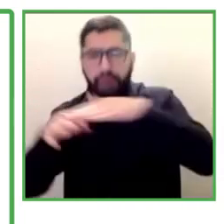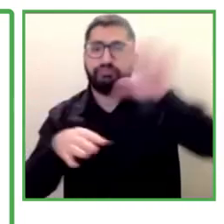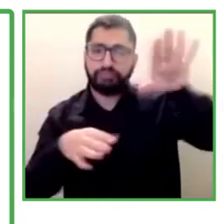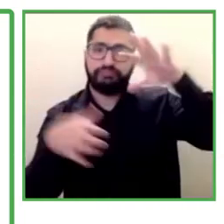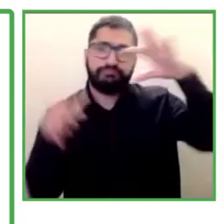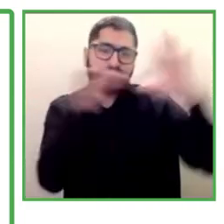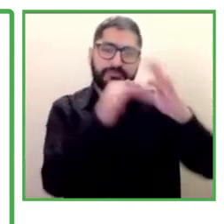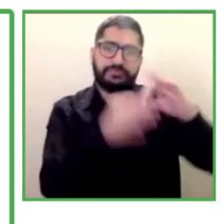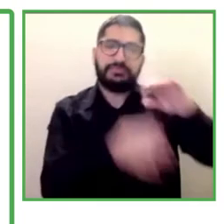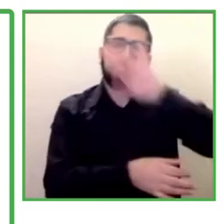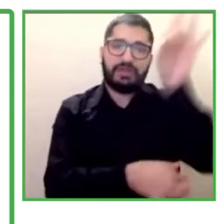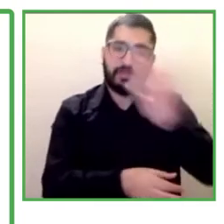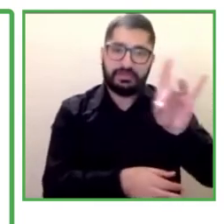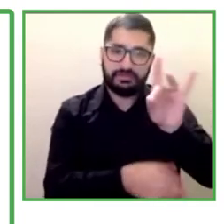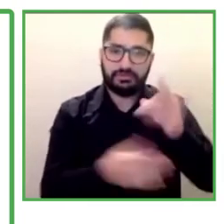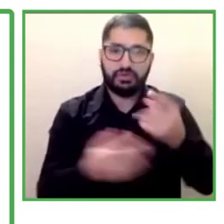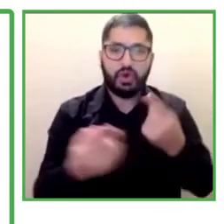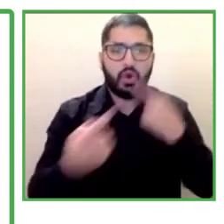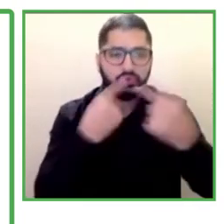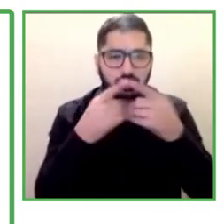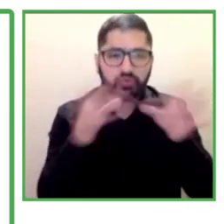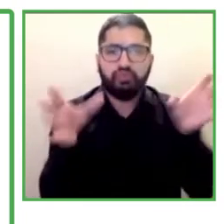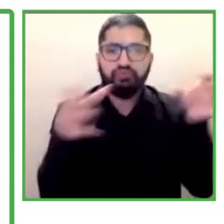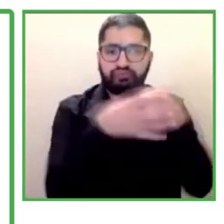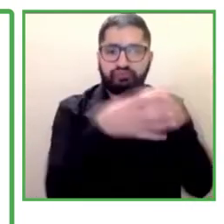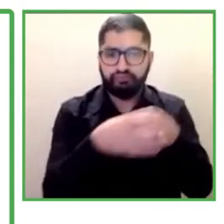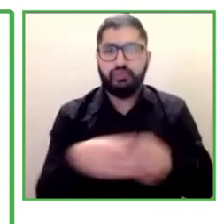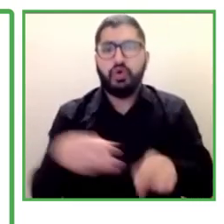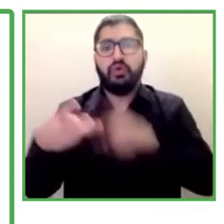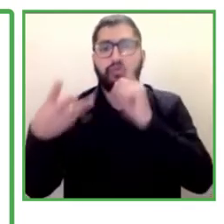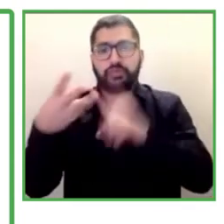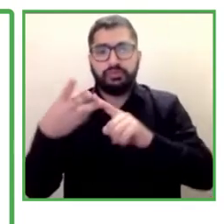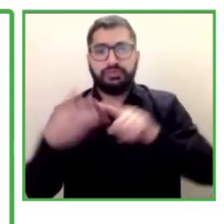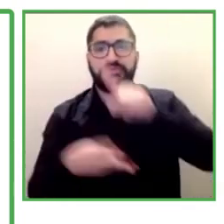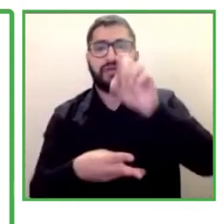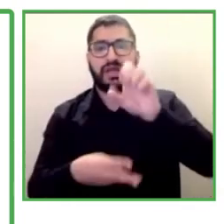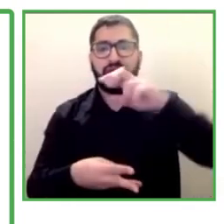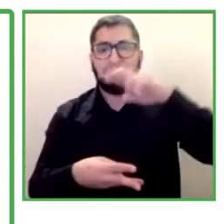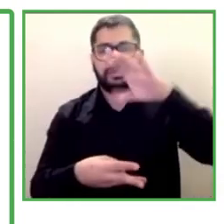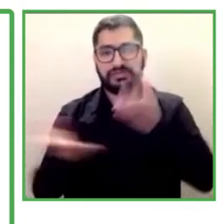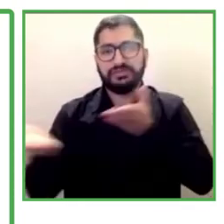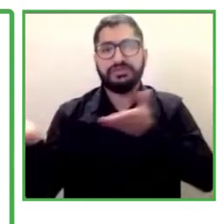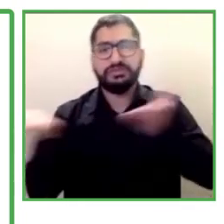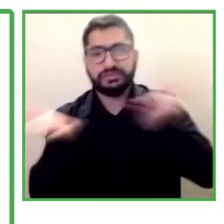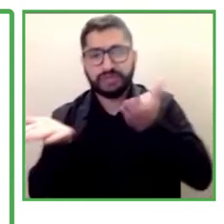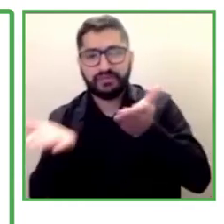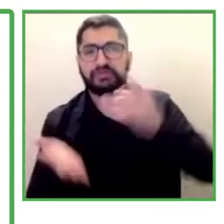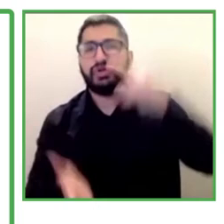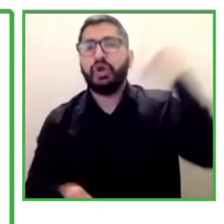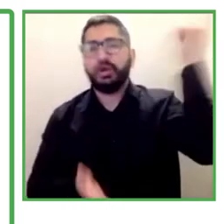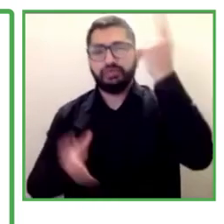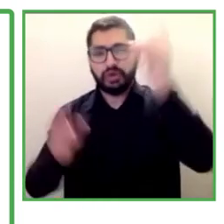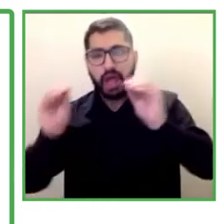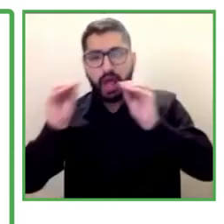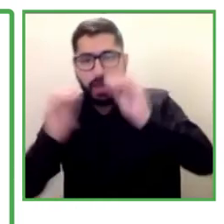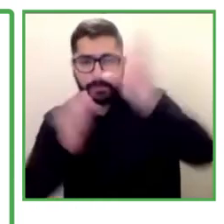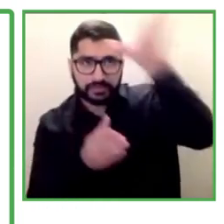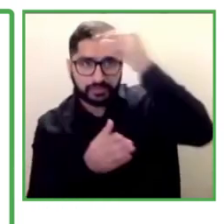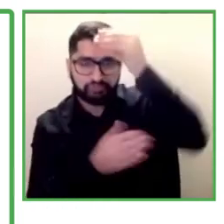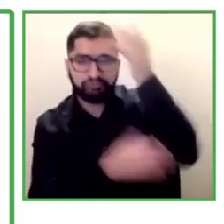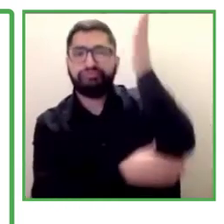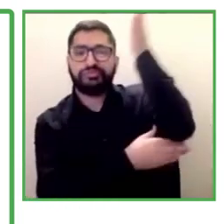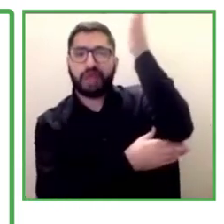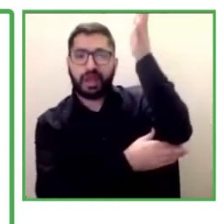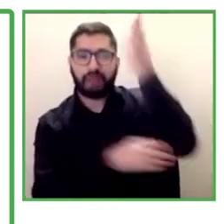Council of Productivity. We have the CENSE, the National Service of Training and Employment, that in Chile it has